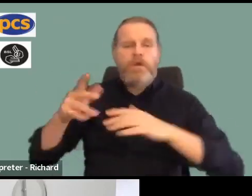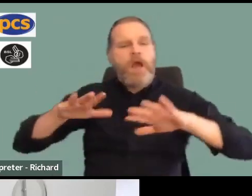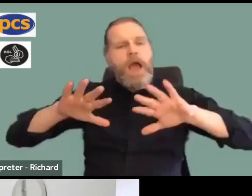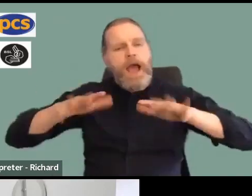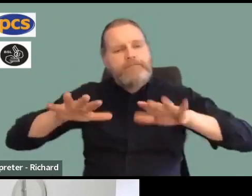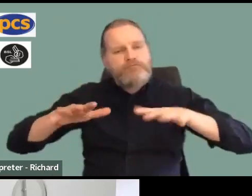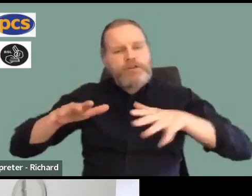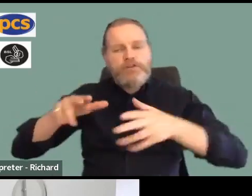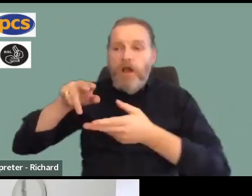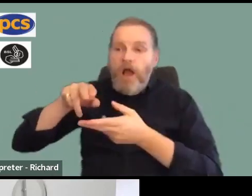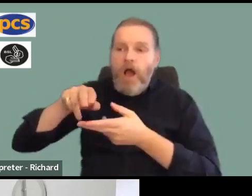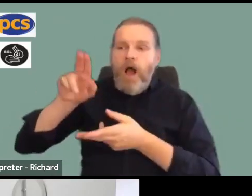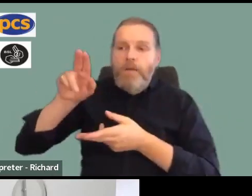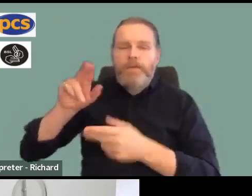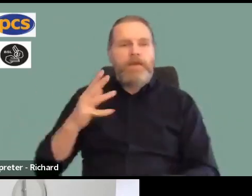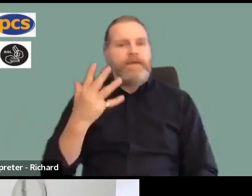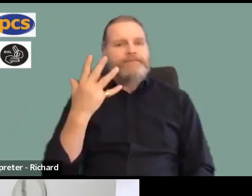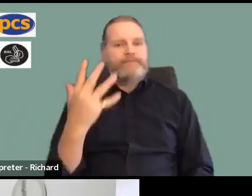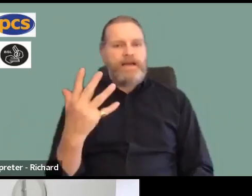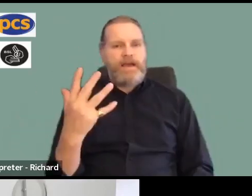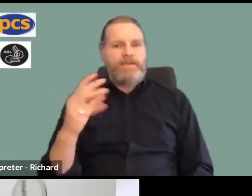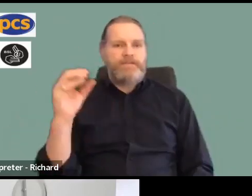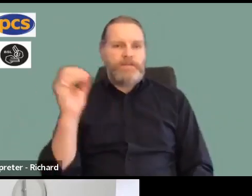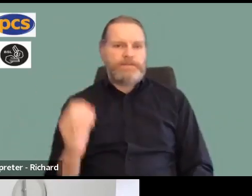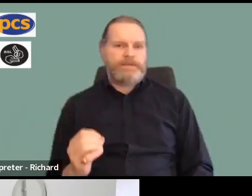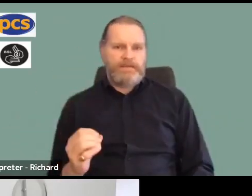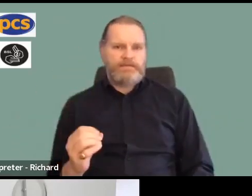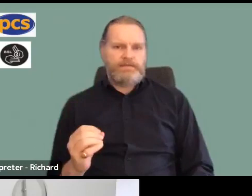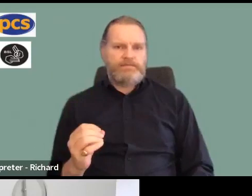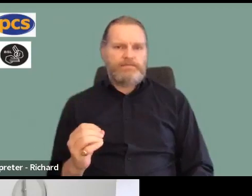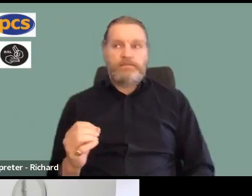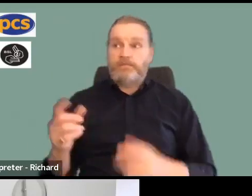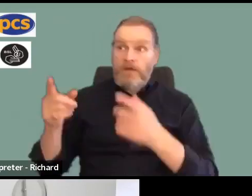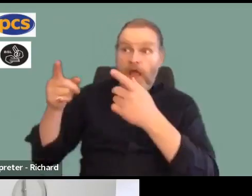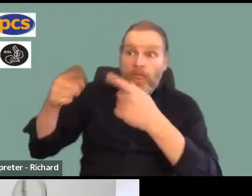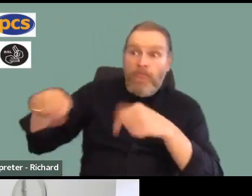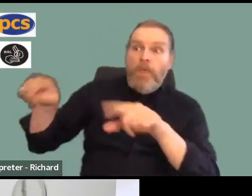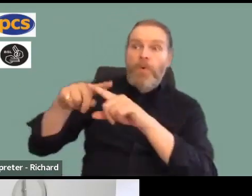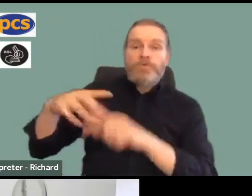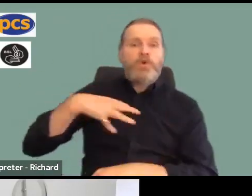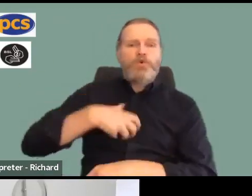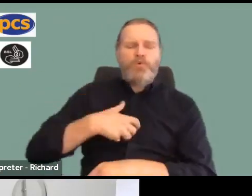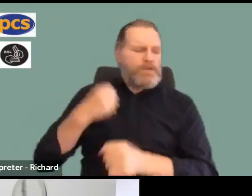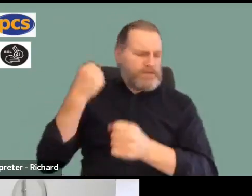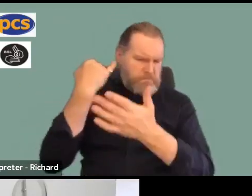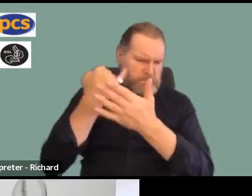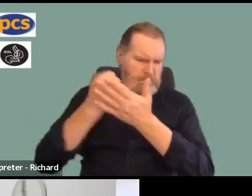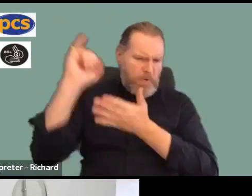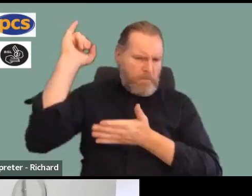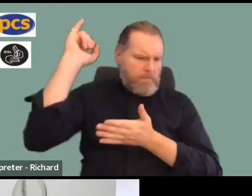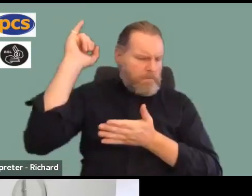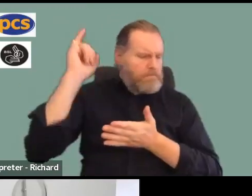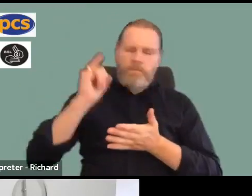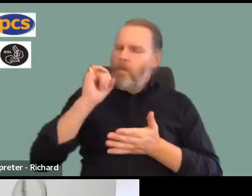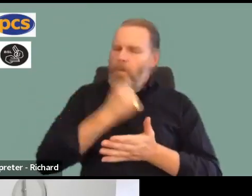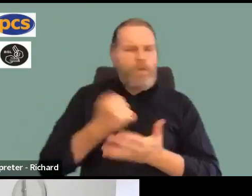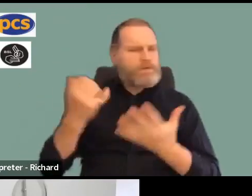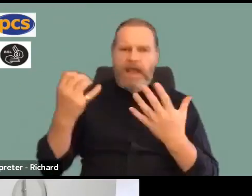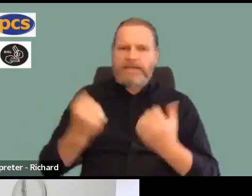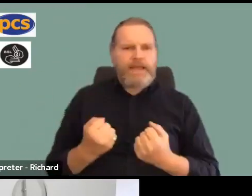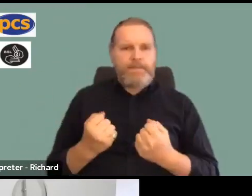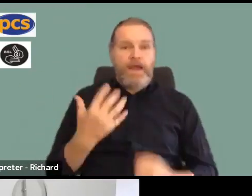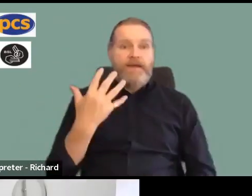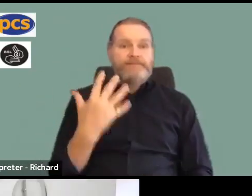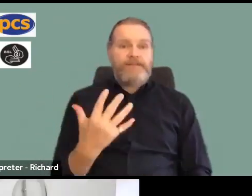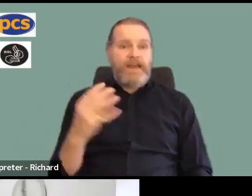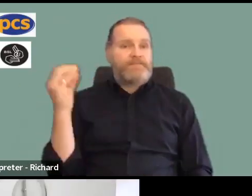5 percent. Now, all of those unions have rejected 5 percent. 5 percent clearly is half the rate of inflation and is